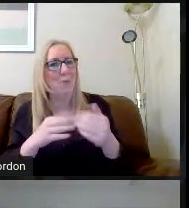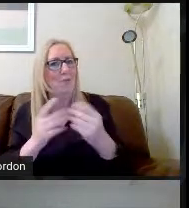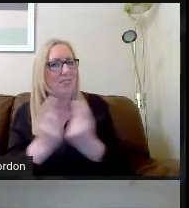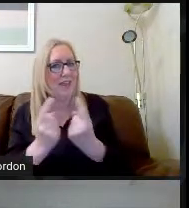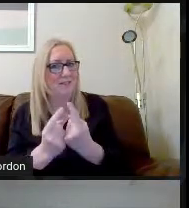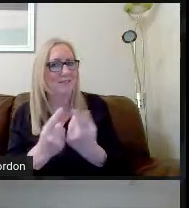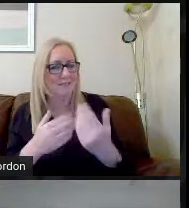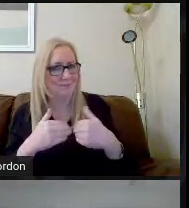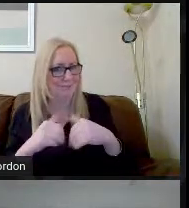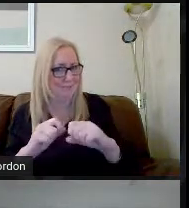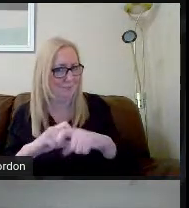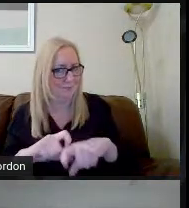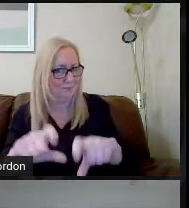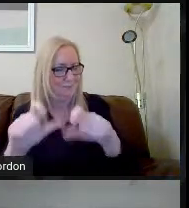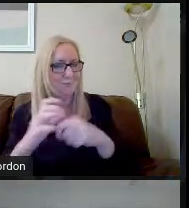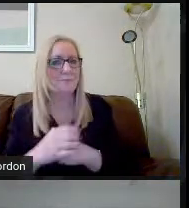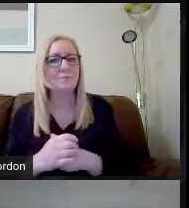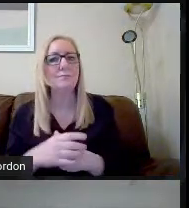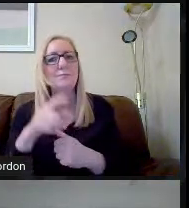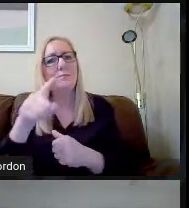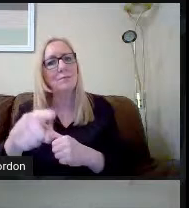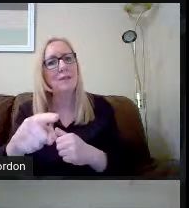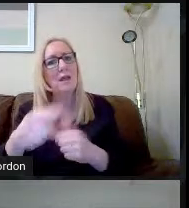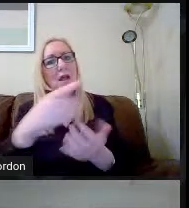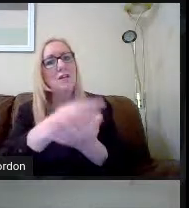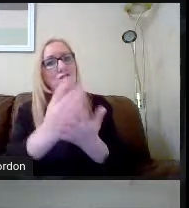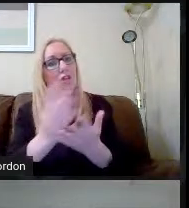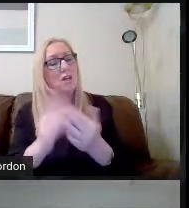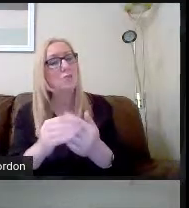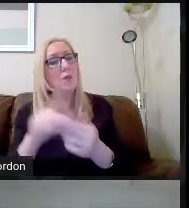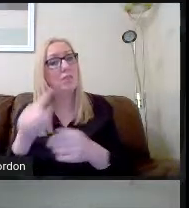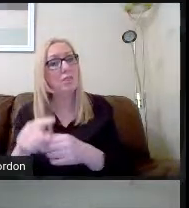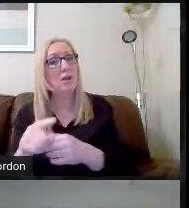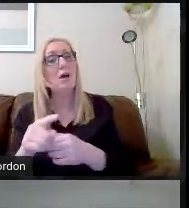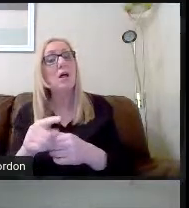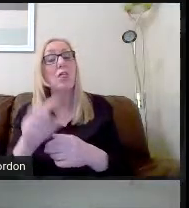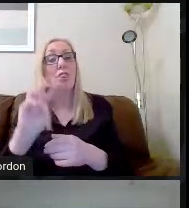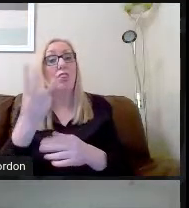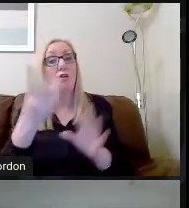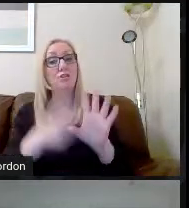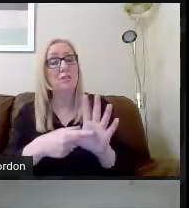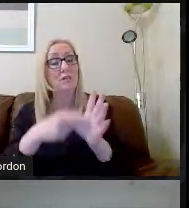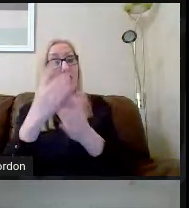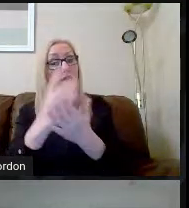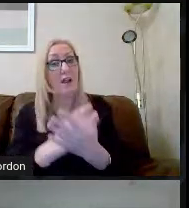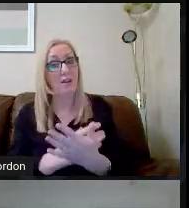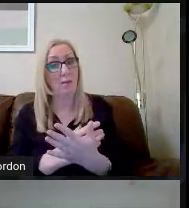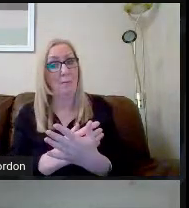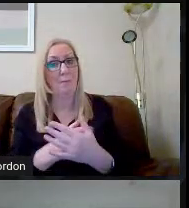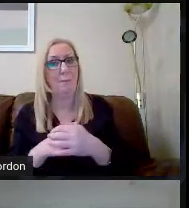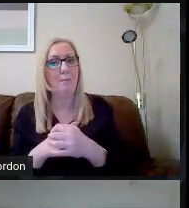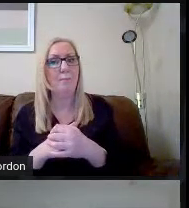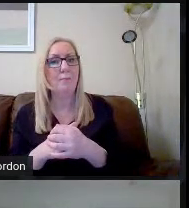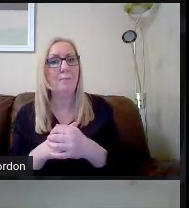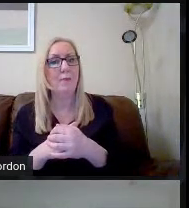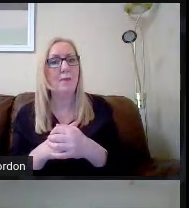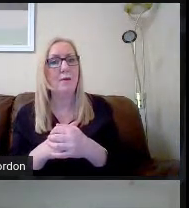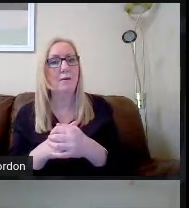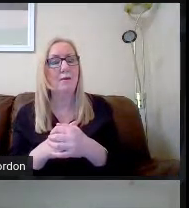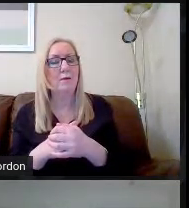Again, that just shares with you the third year curriculum. And obviously,